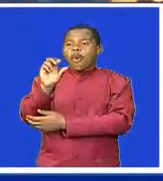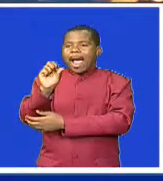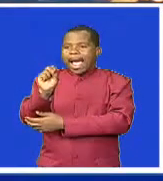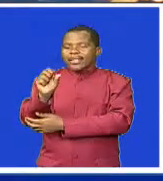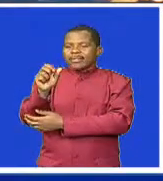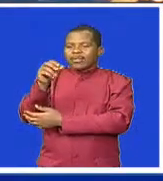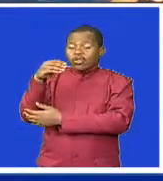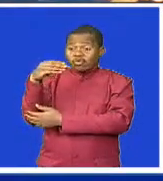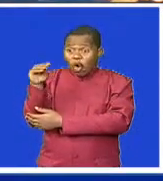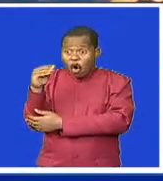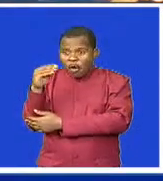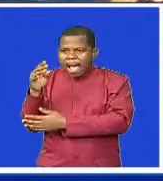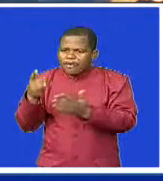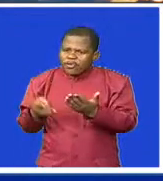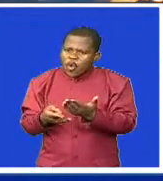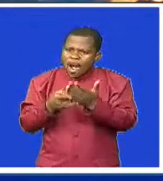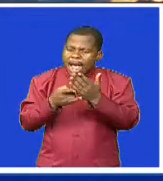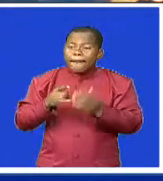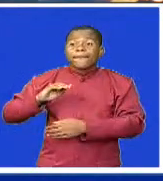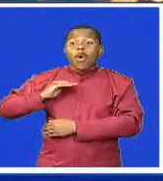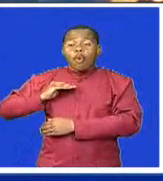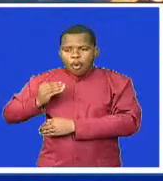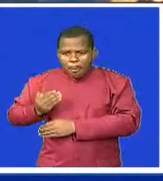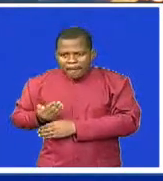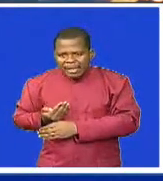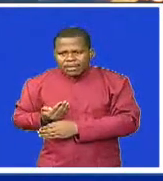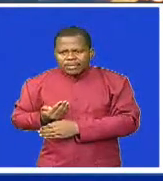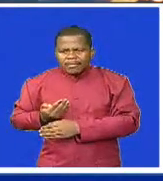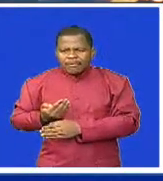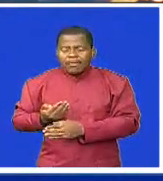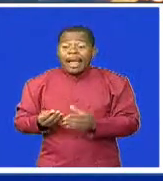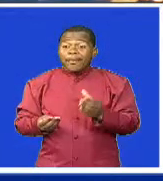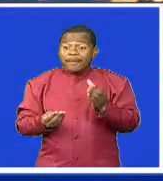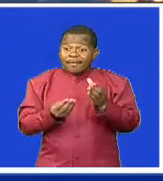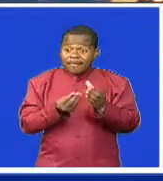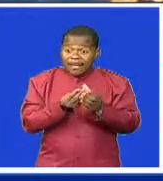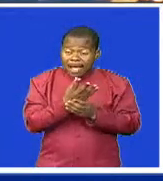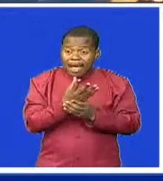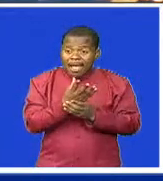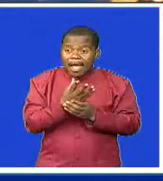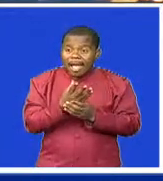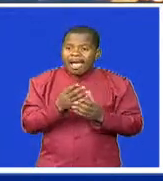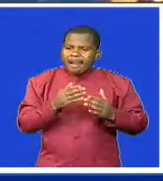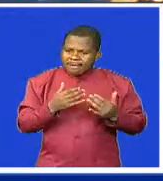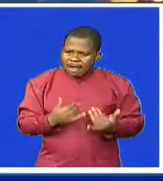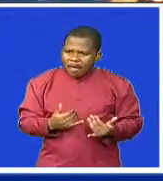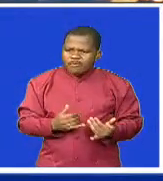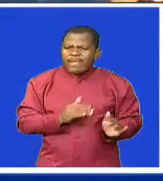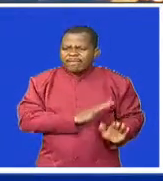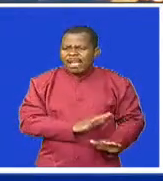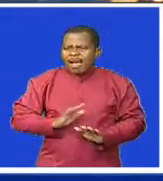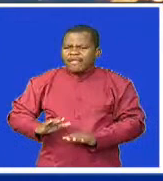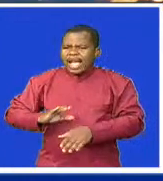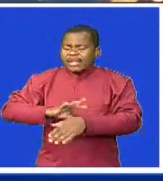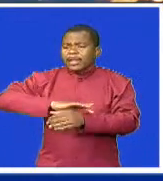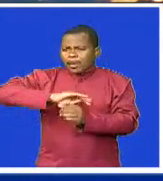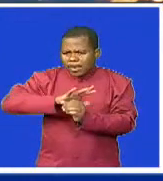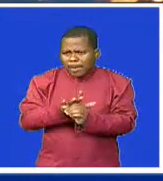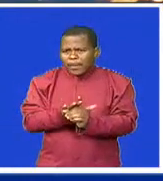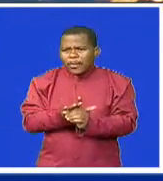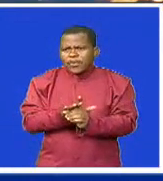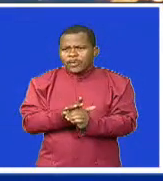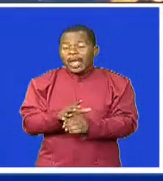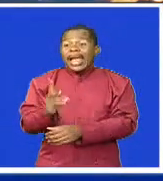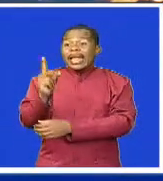women's economic opportunities in the wake of COVID-19 pandemic. The assistance will be for three years and has been received